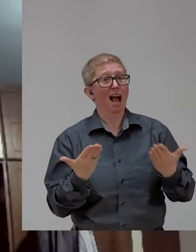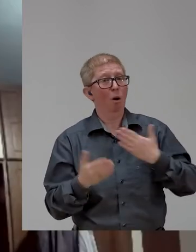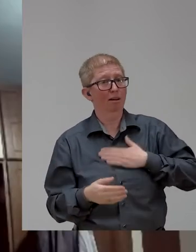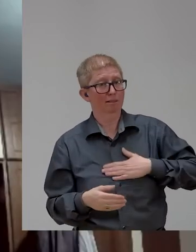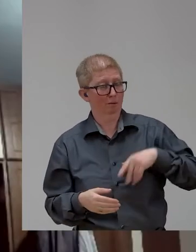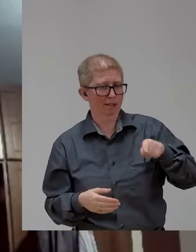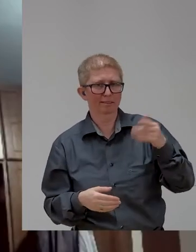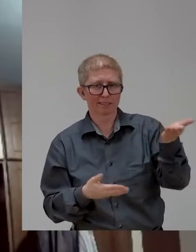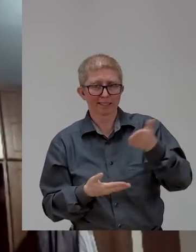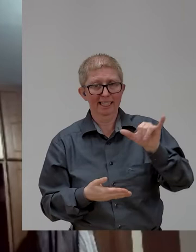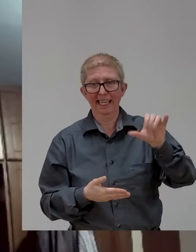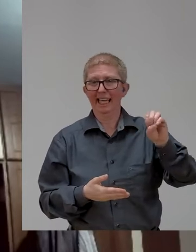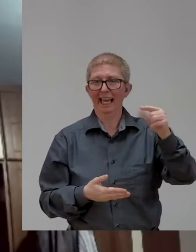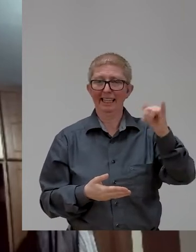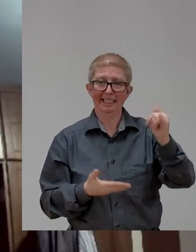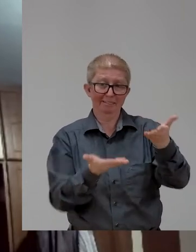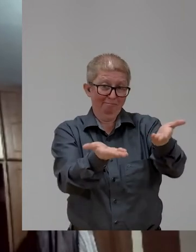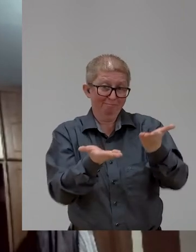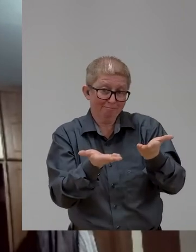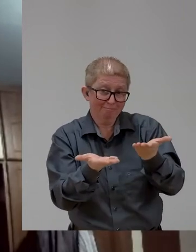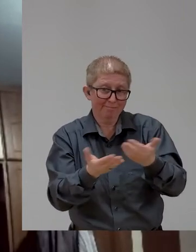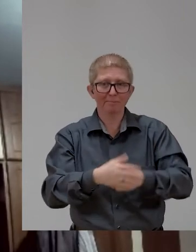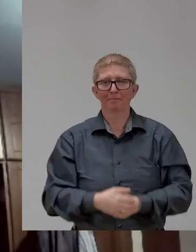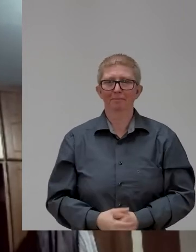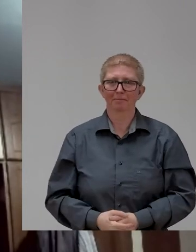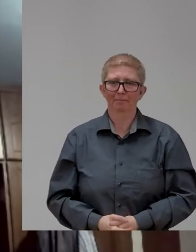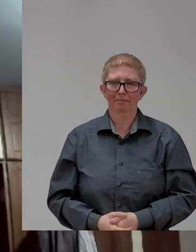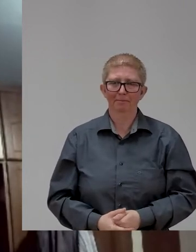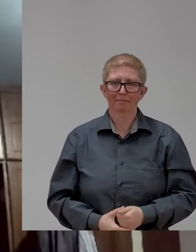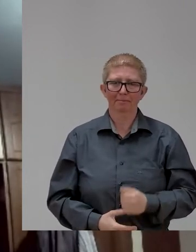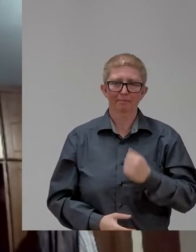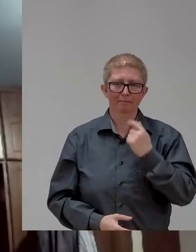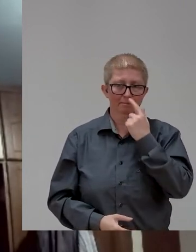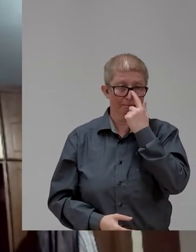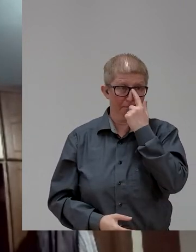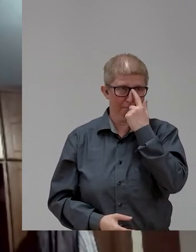Yeti, what is would like to invite Yeti, please. Yeti, is your –